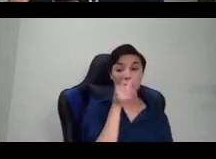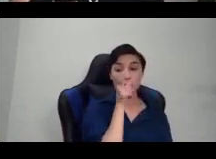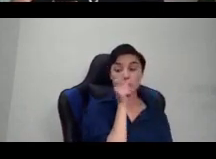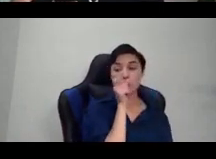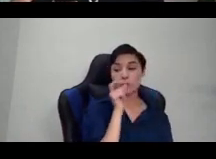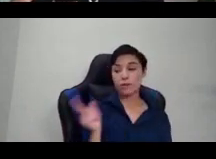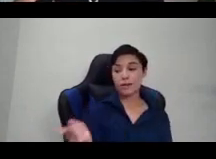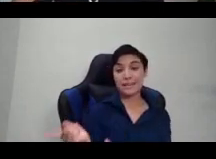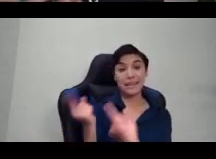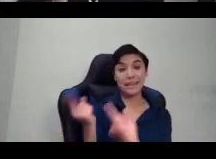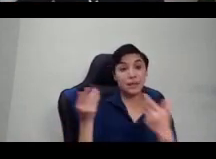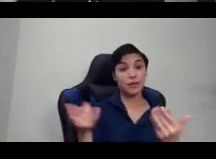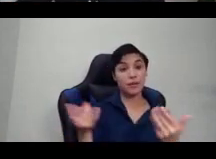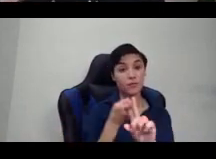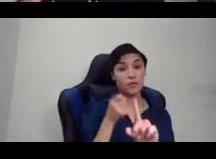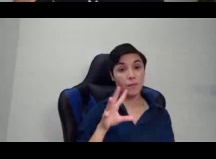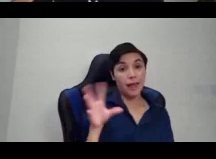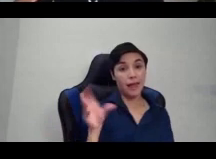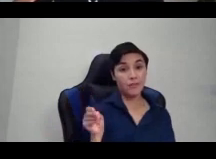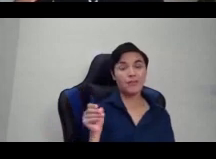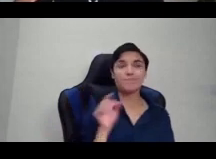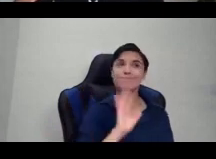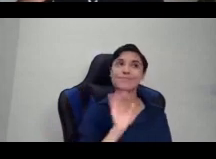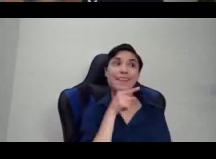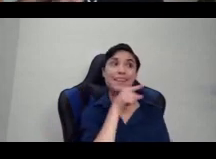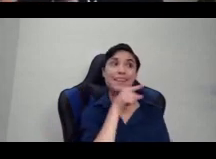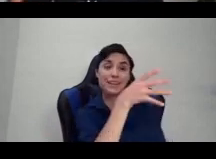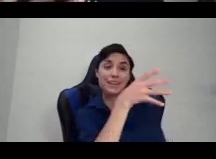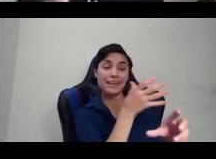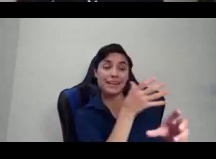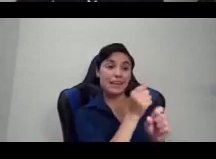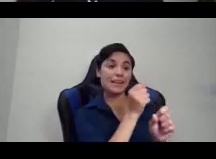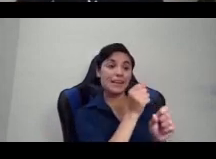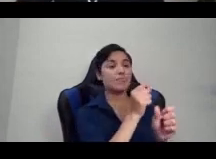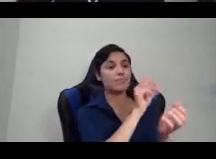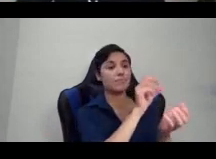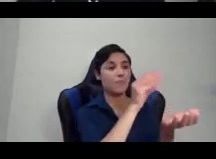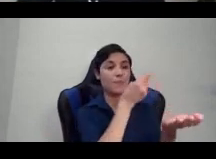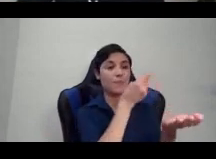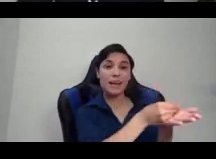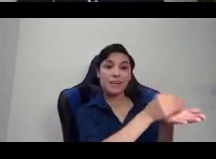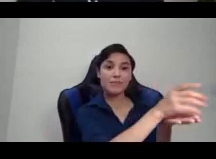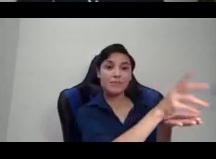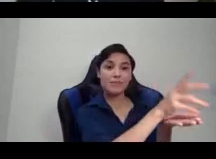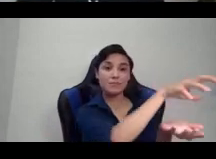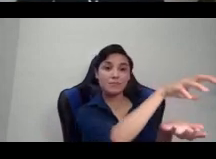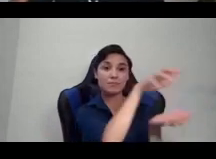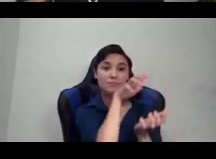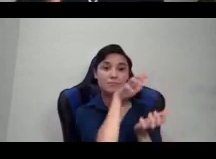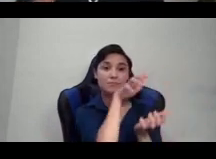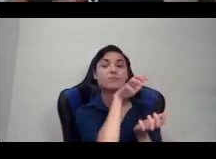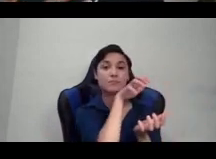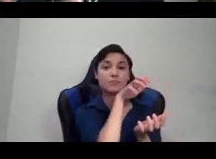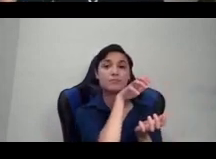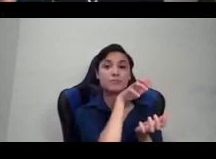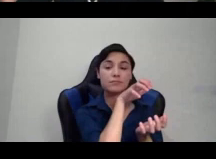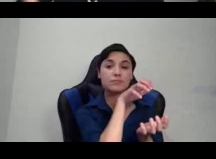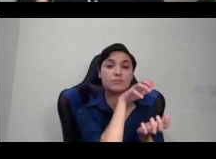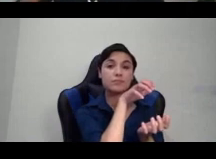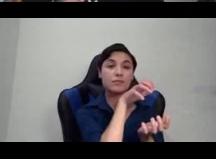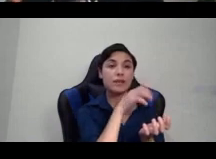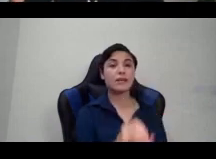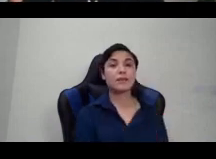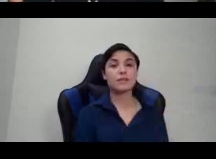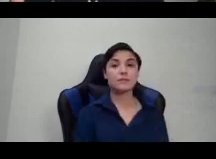resources and even therefore political power and economic power from white